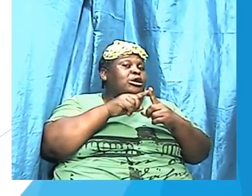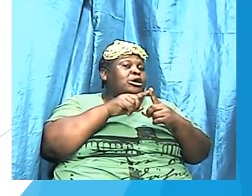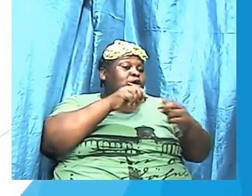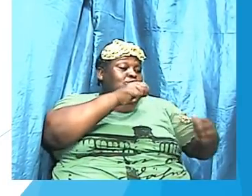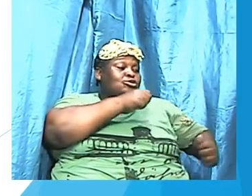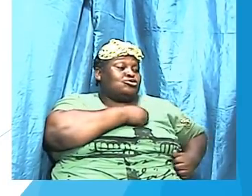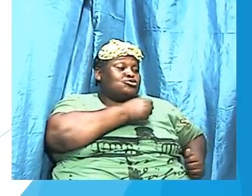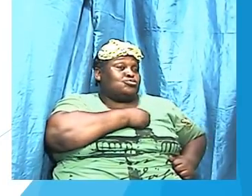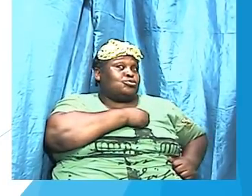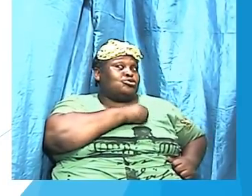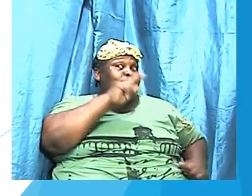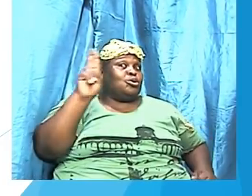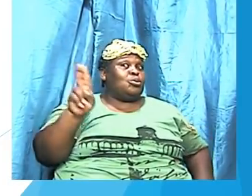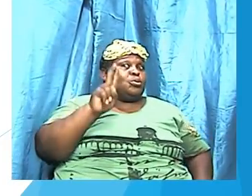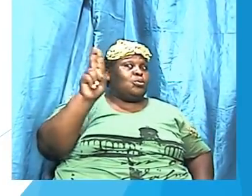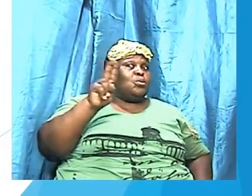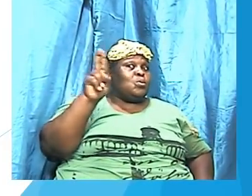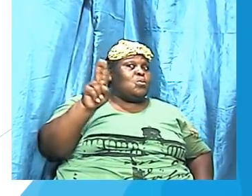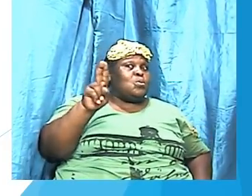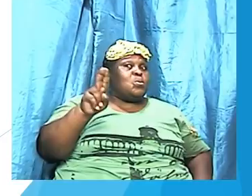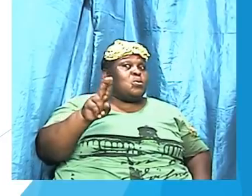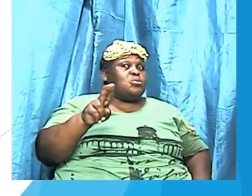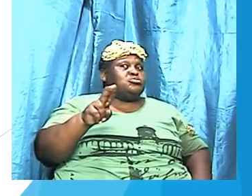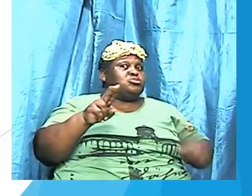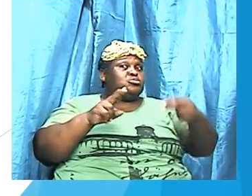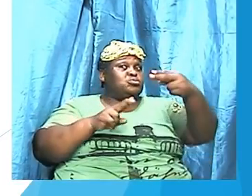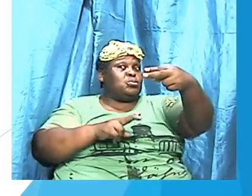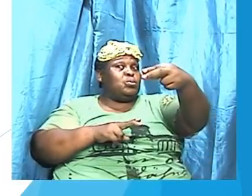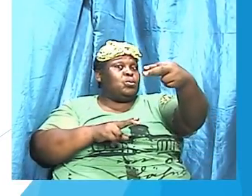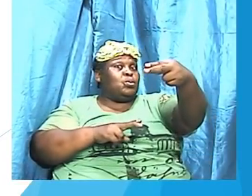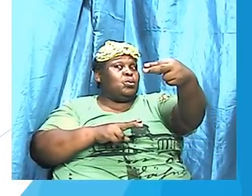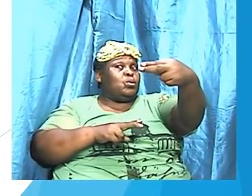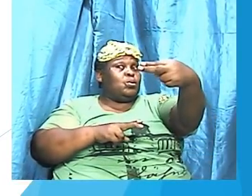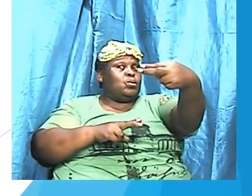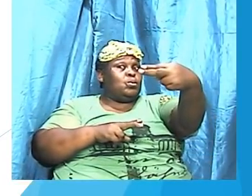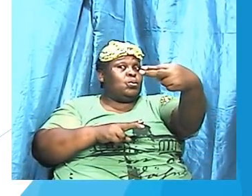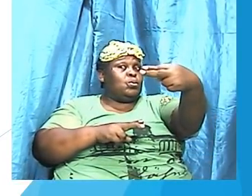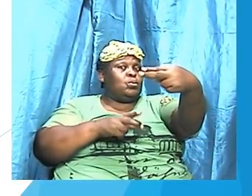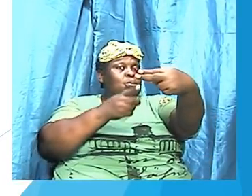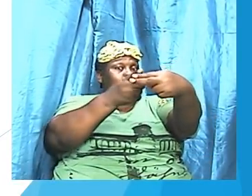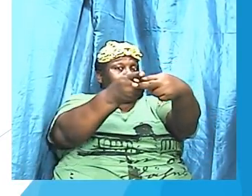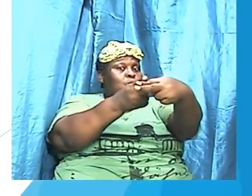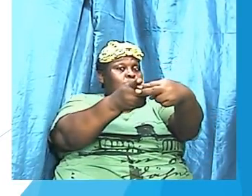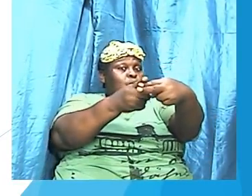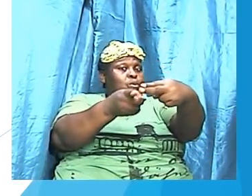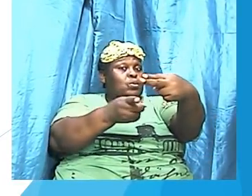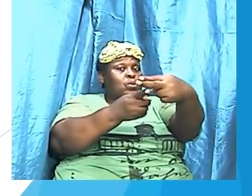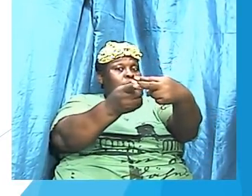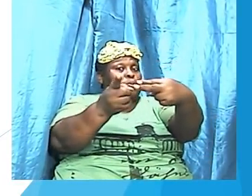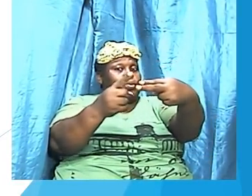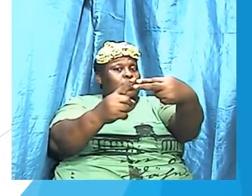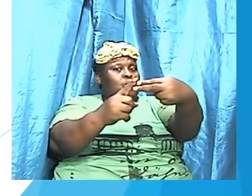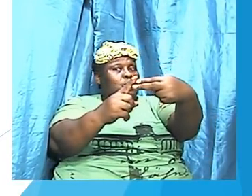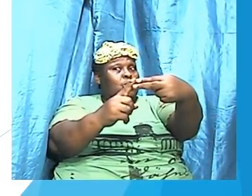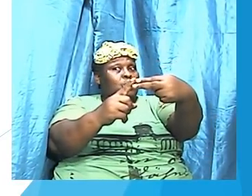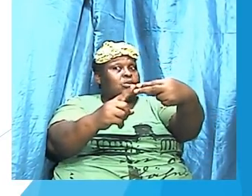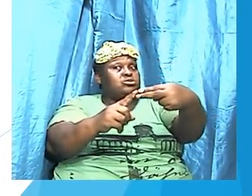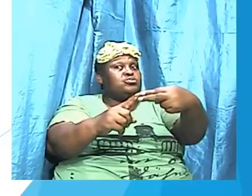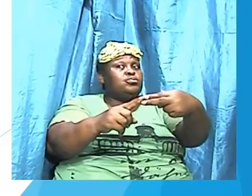used the two edged sword properly it is crucial